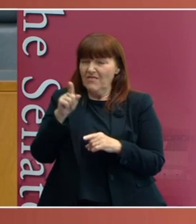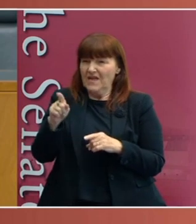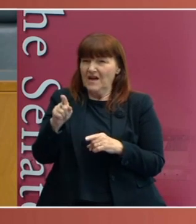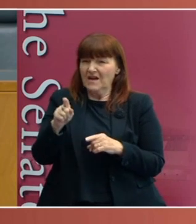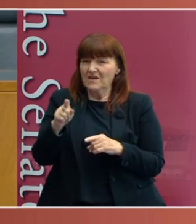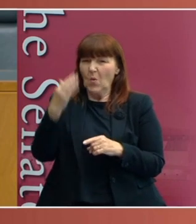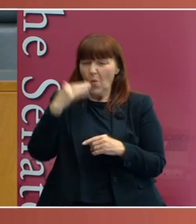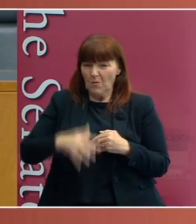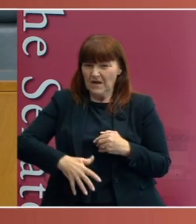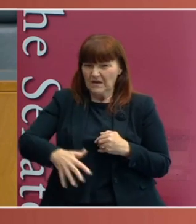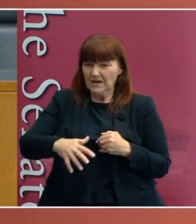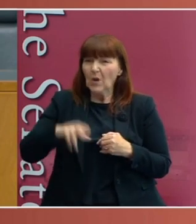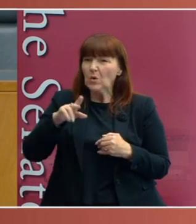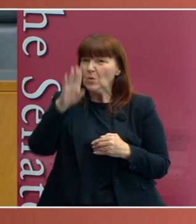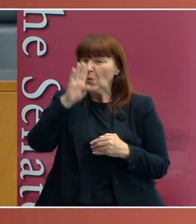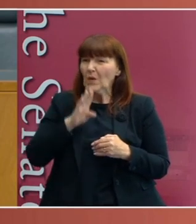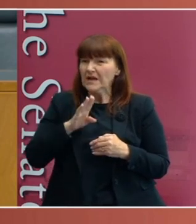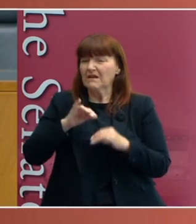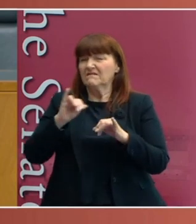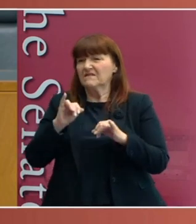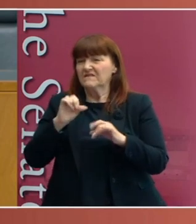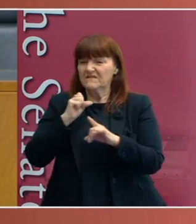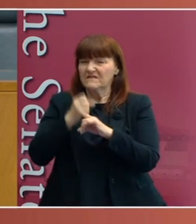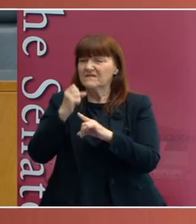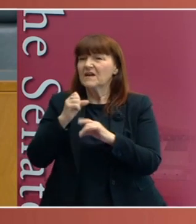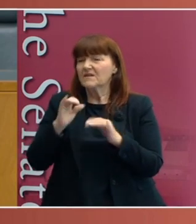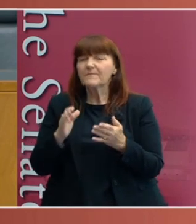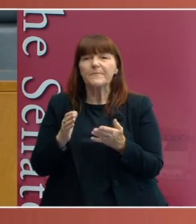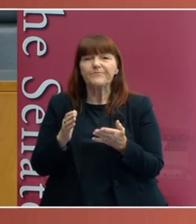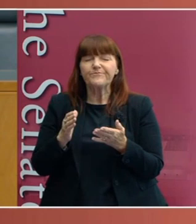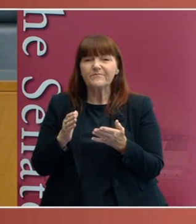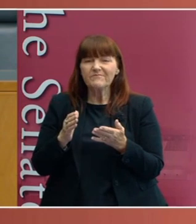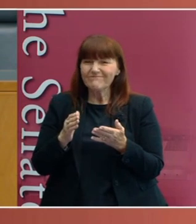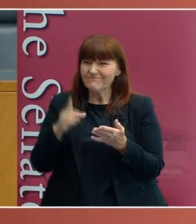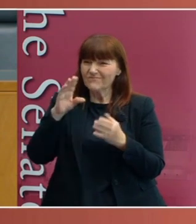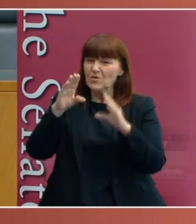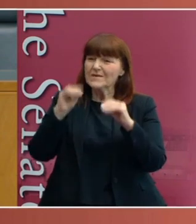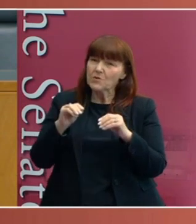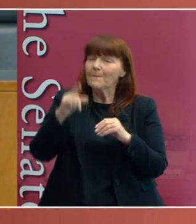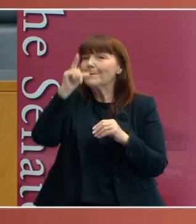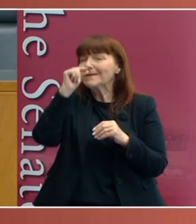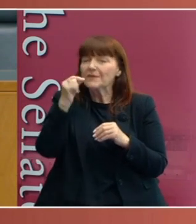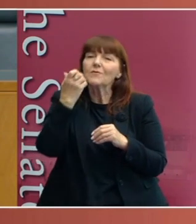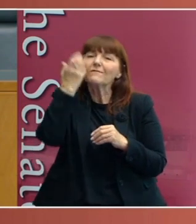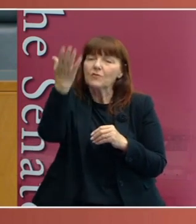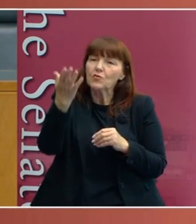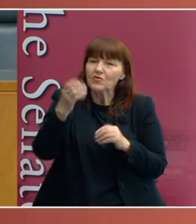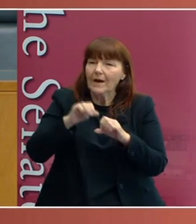actually creates immediate health problems in order to stop potential health problems. So,